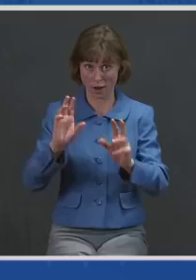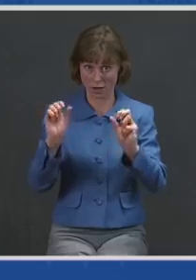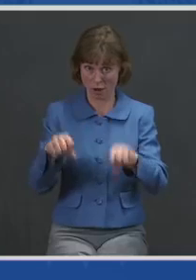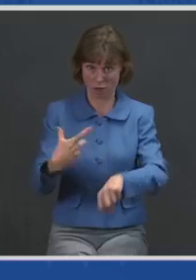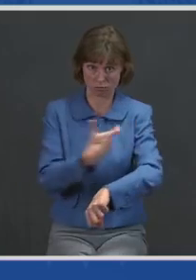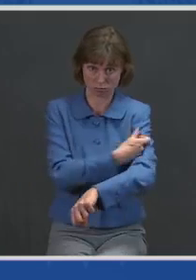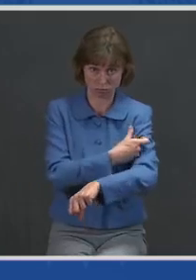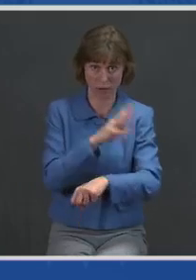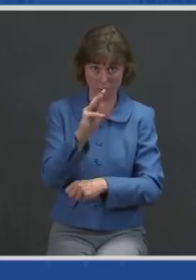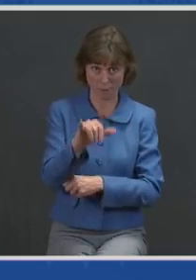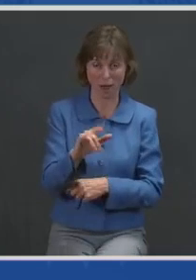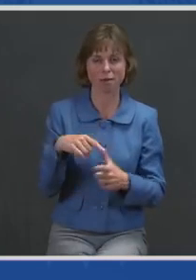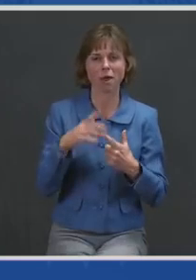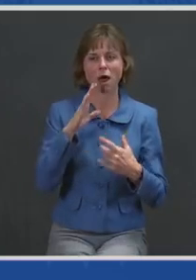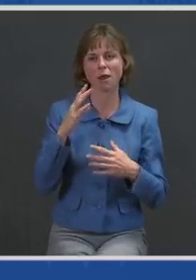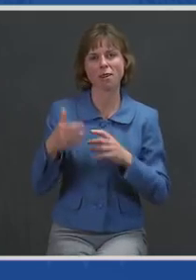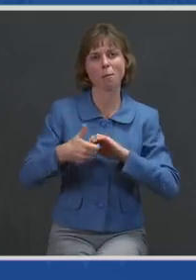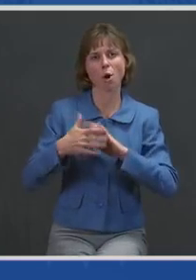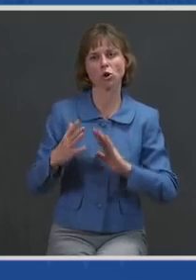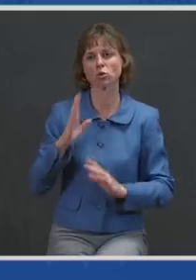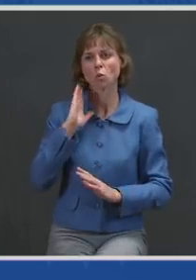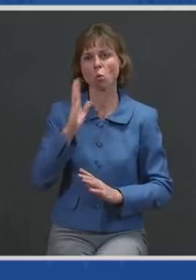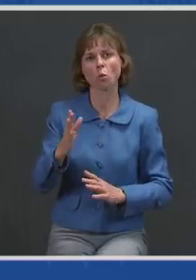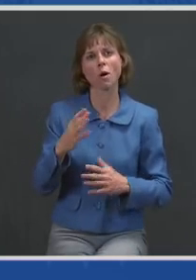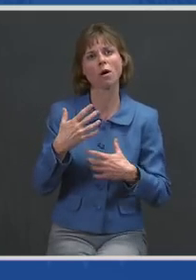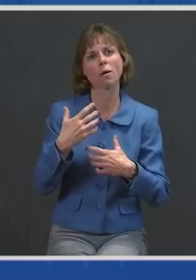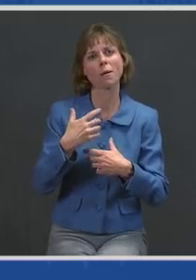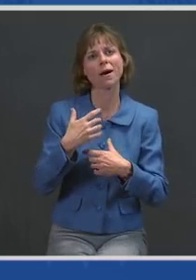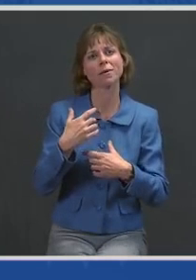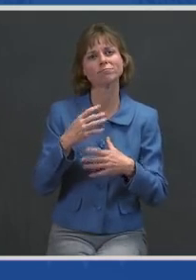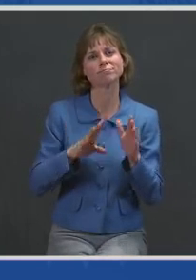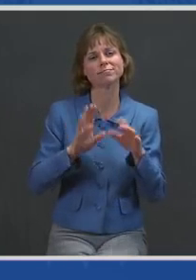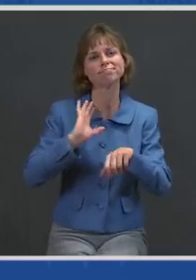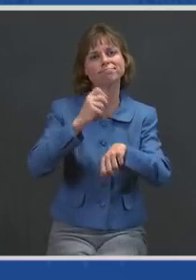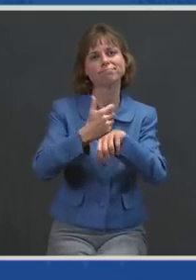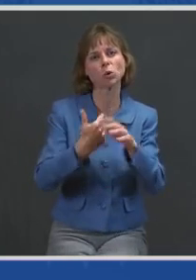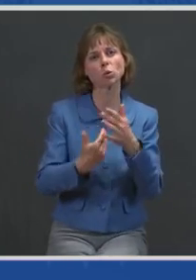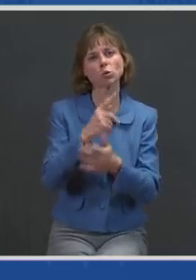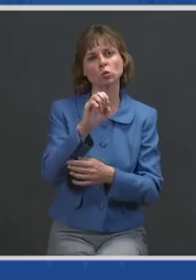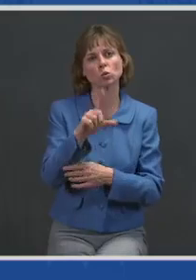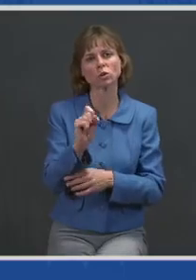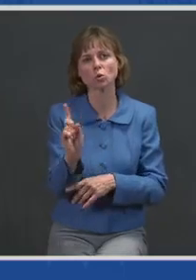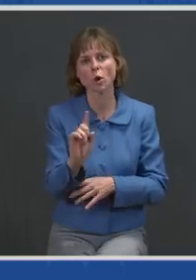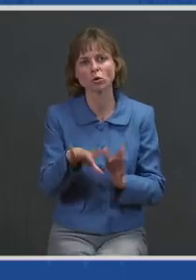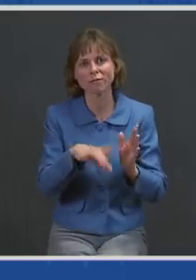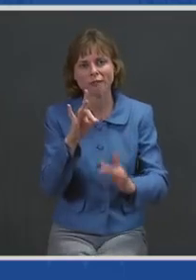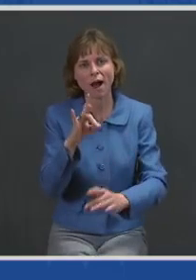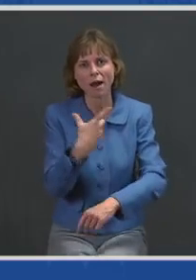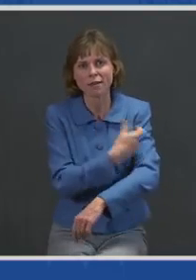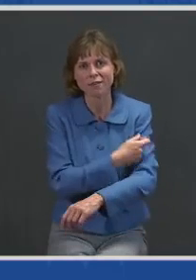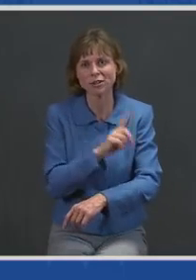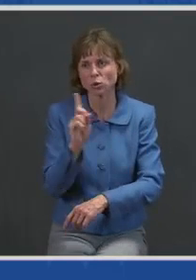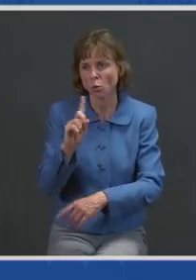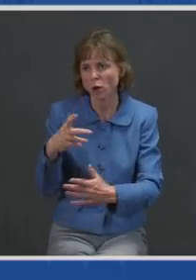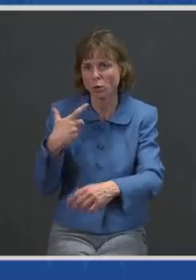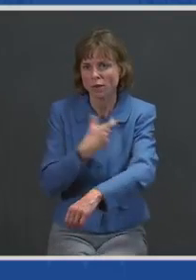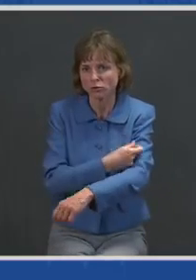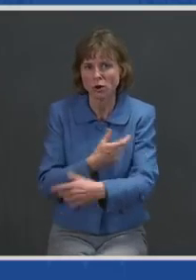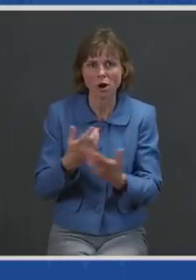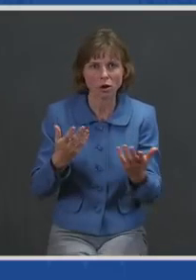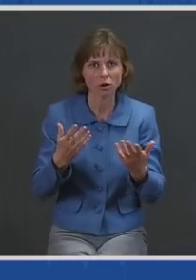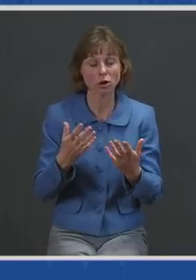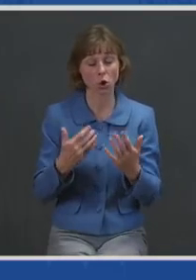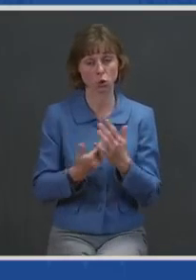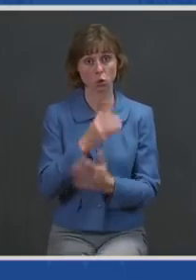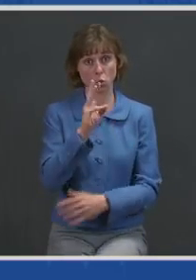to make it easier for you to find the vaccine and where to get the shot, including a new website that will help you first